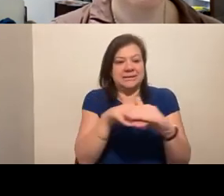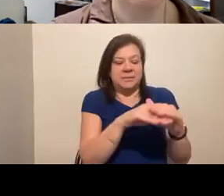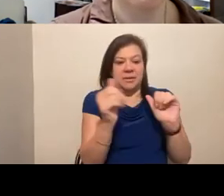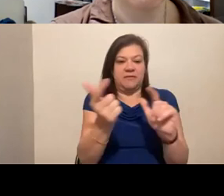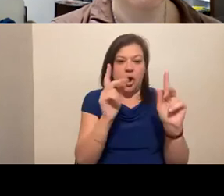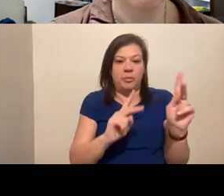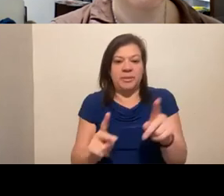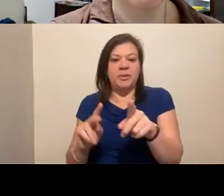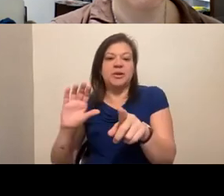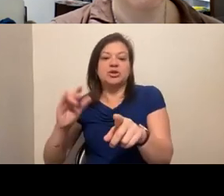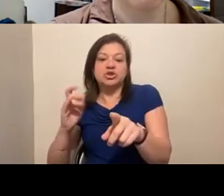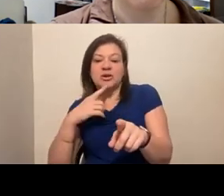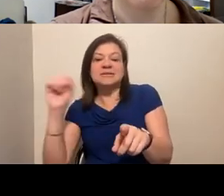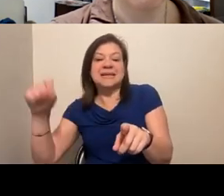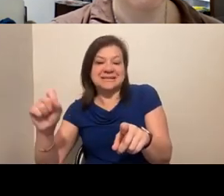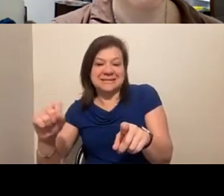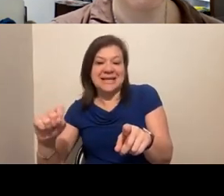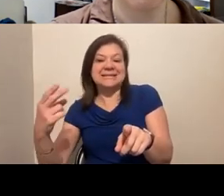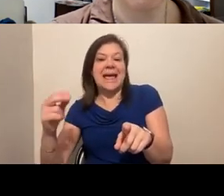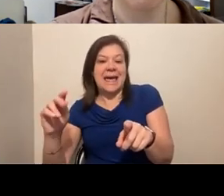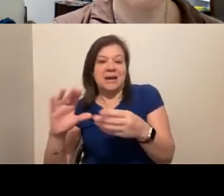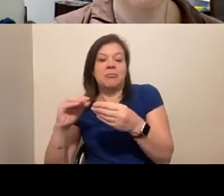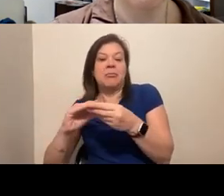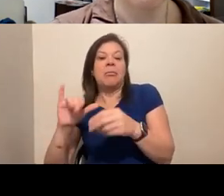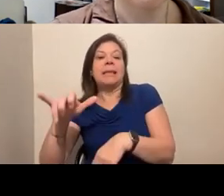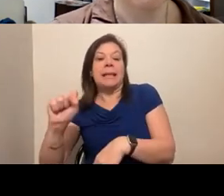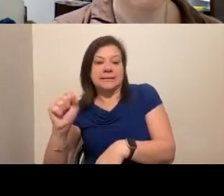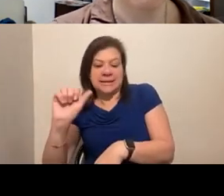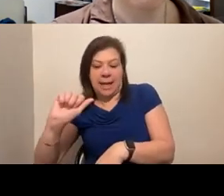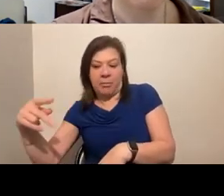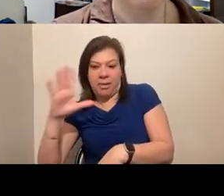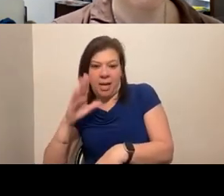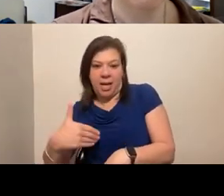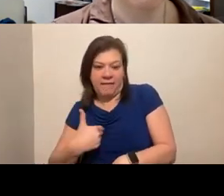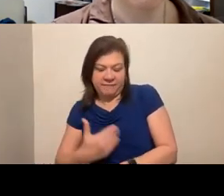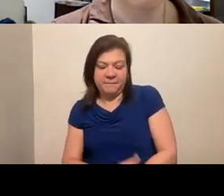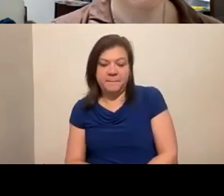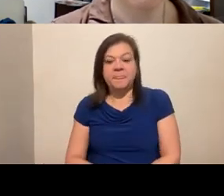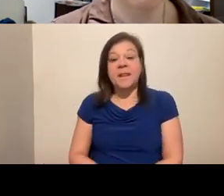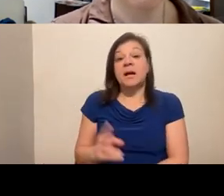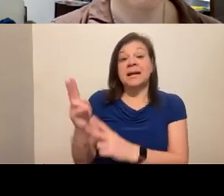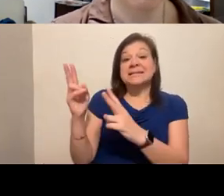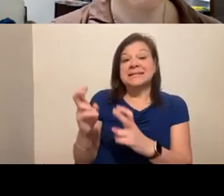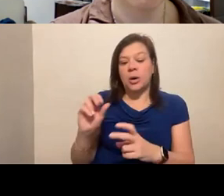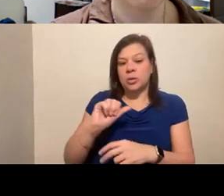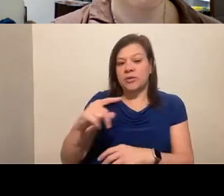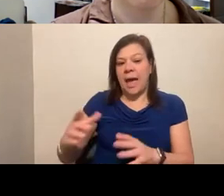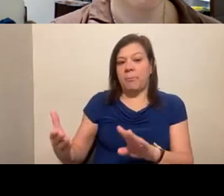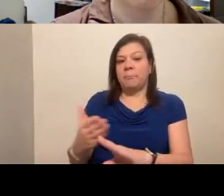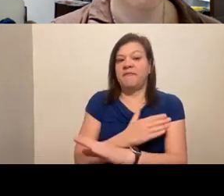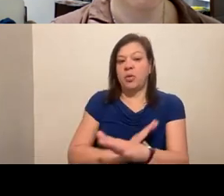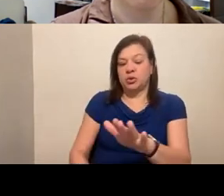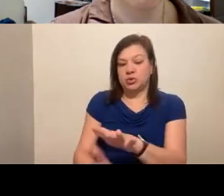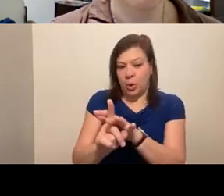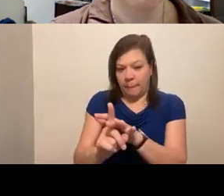We've got a yes in the chat, Annie. So. Excellent. Cool. So there will be an app. I would say download it before you come. Take